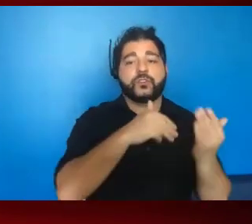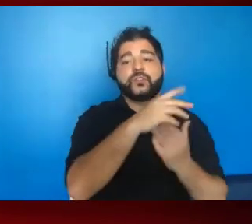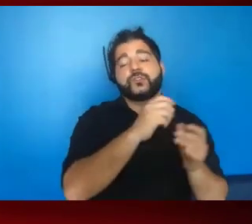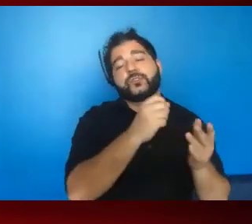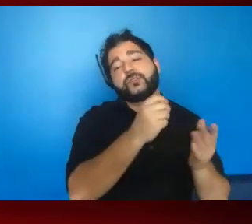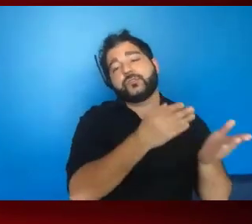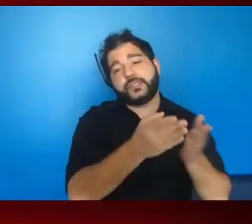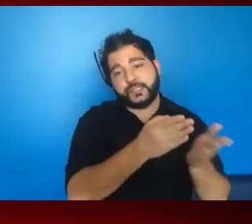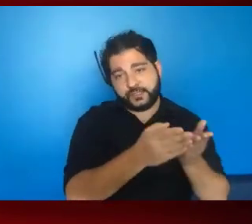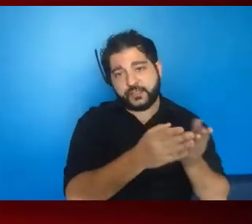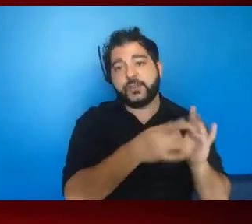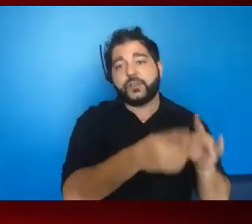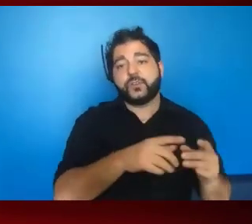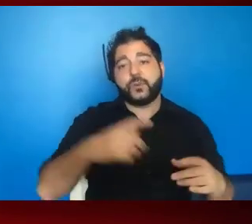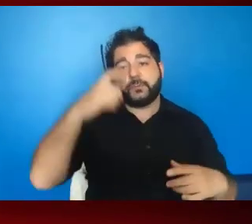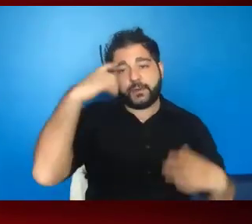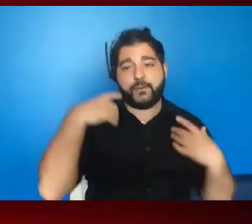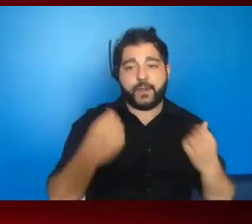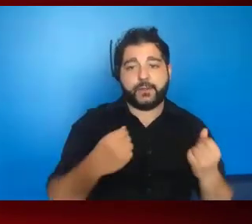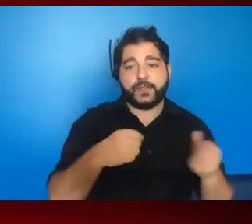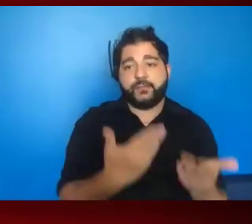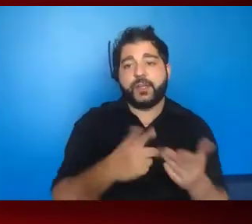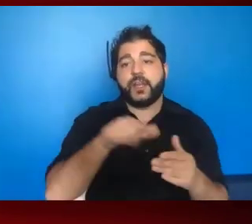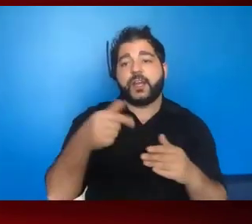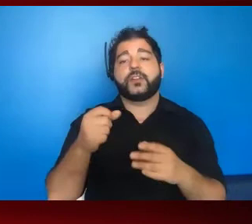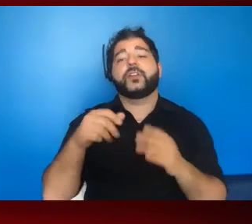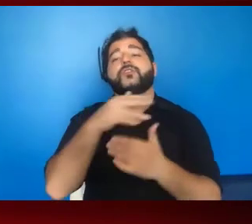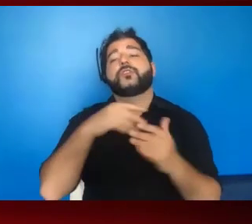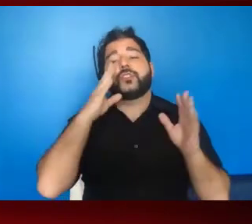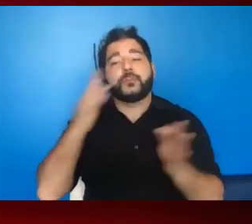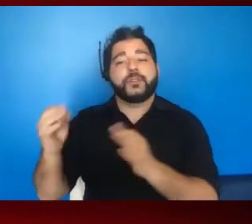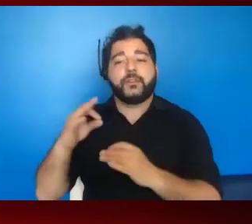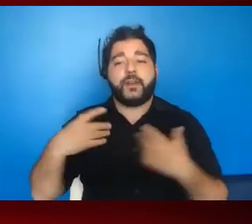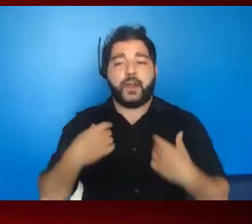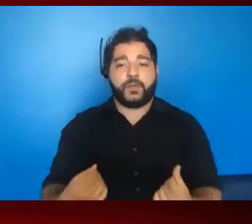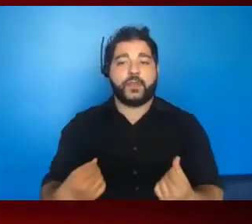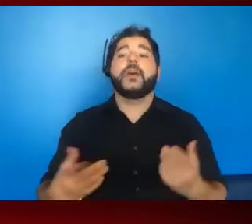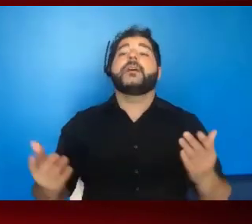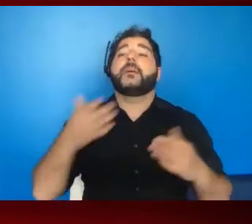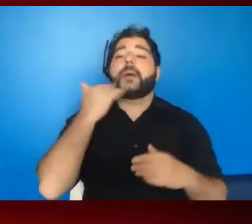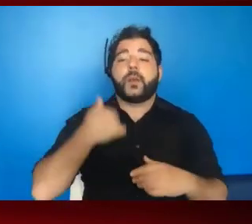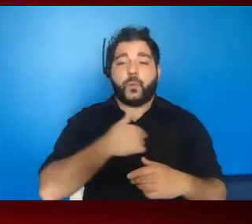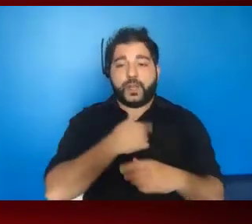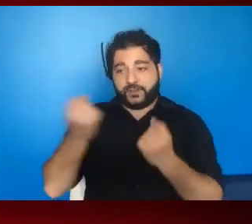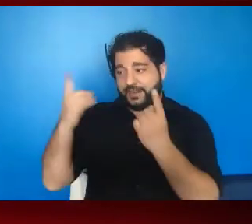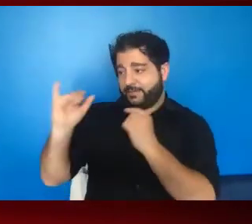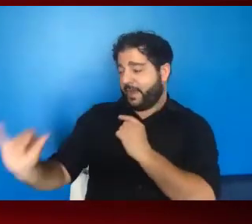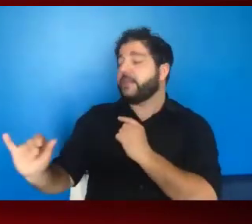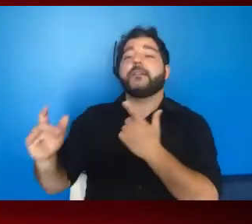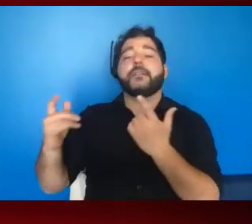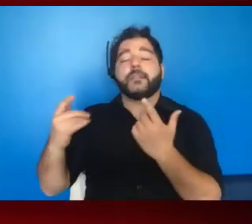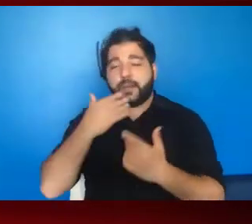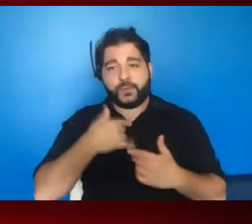from the perspective of mental health delivery, other social determinants of health and health equity in general, the better we're going to be able to leverage